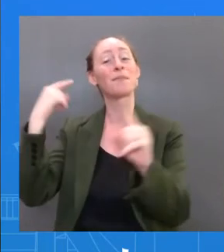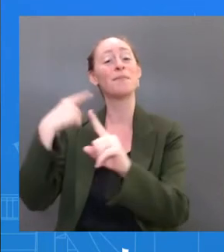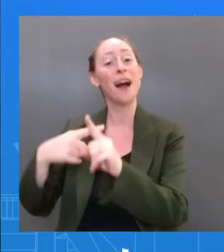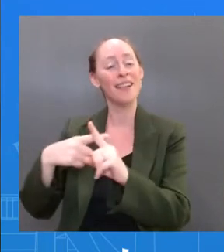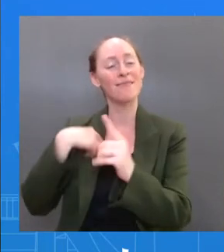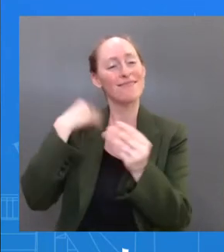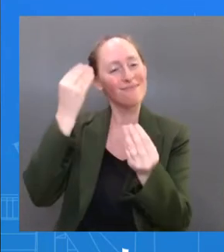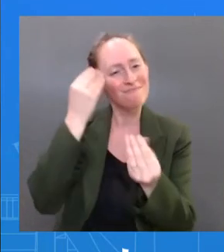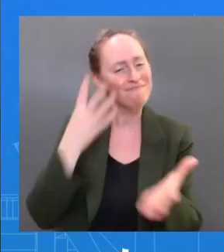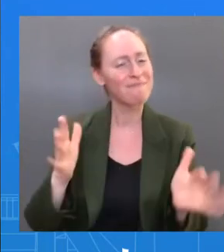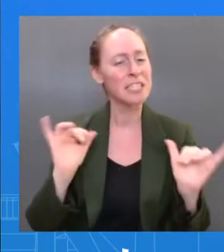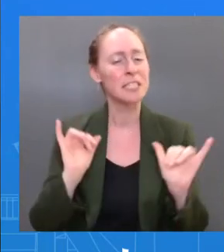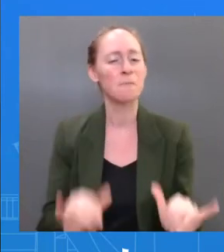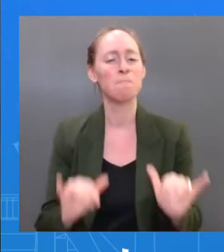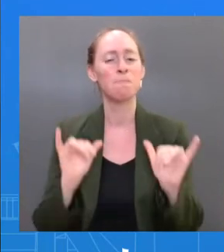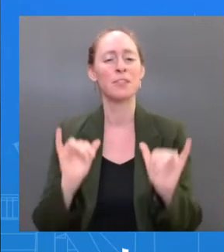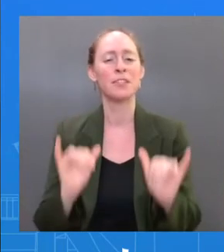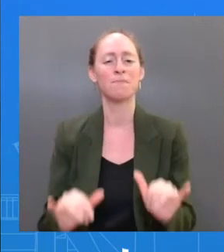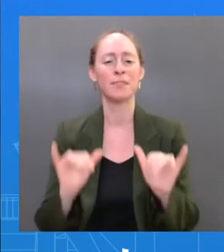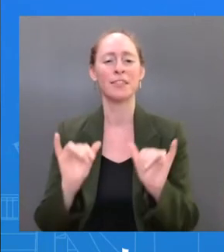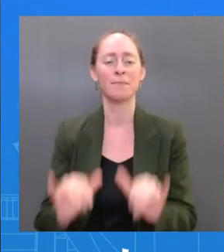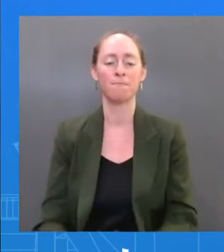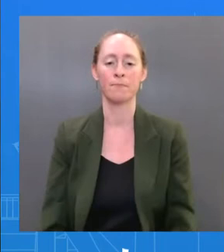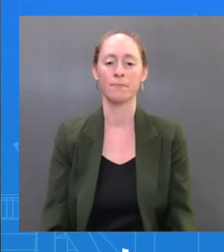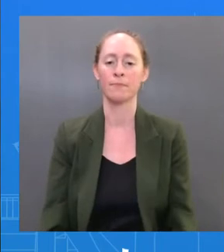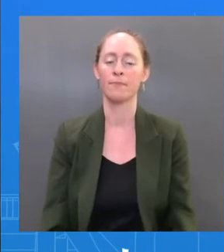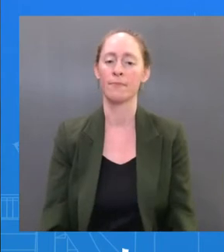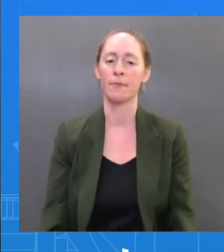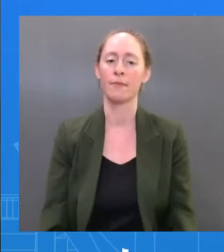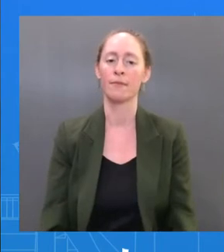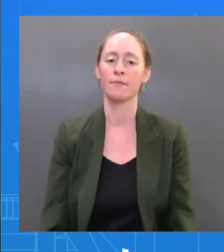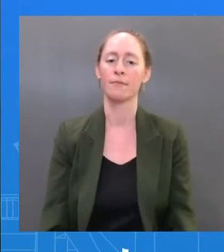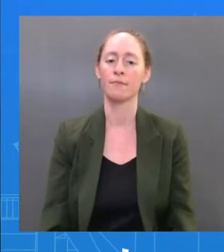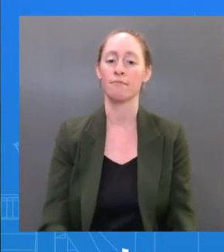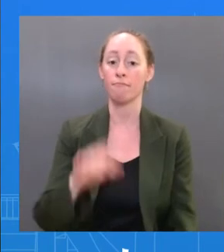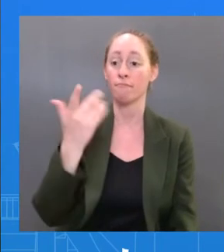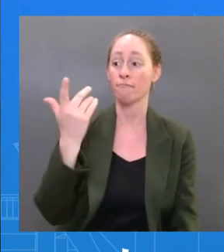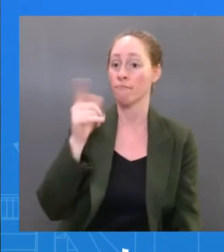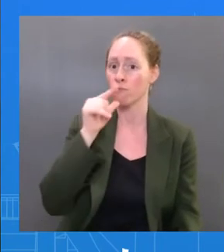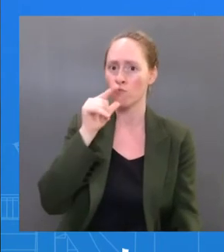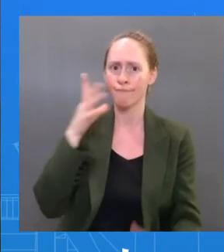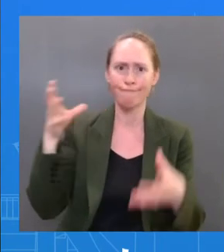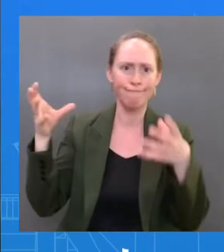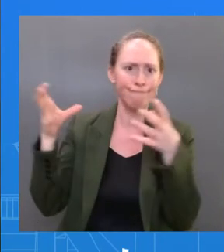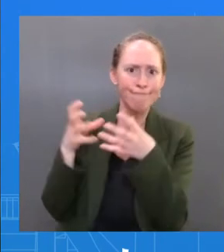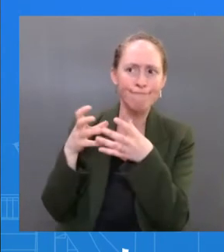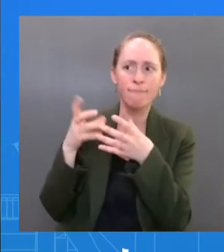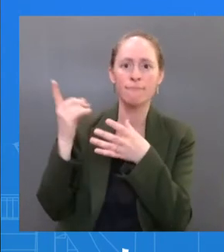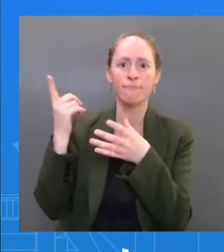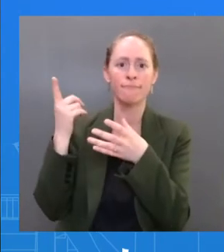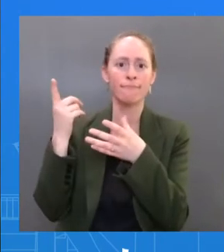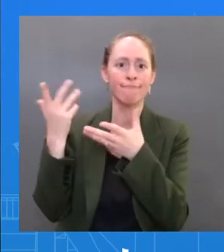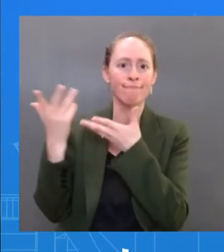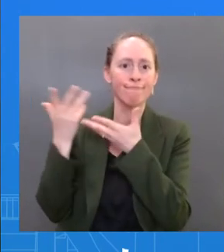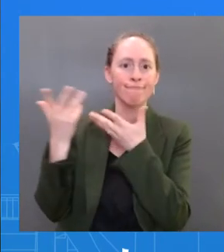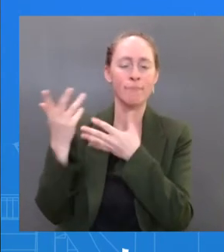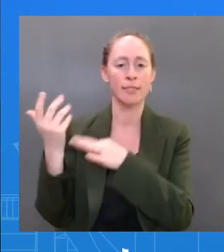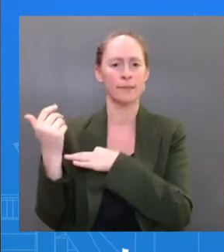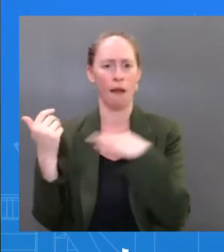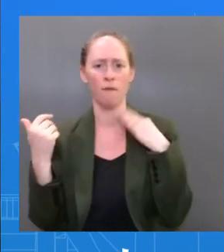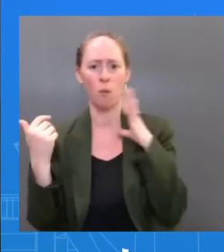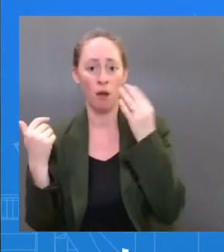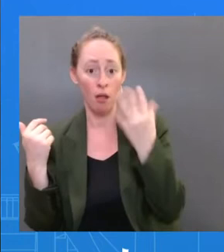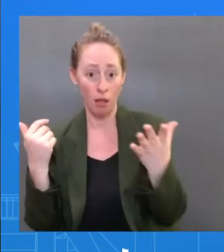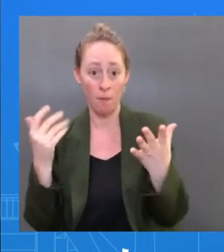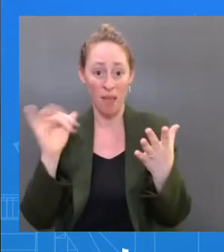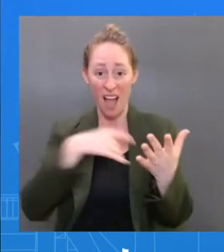of a staff member, as I mentioned, in December. And — but for privacy reasons, we will not get into more details as it relates to